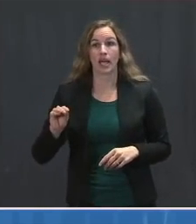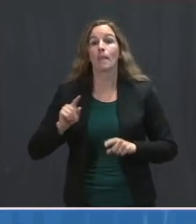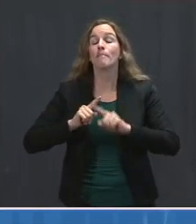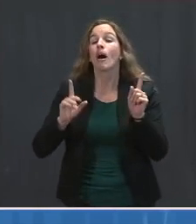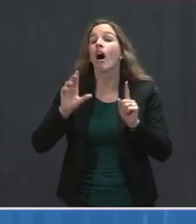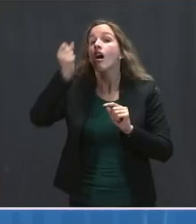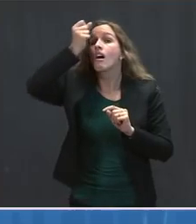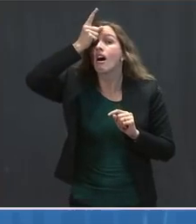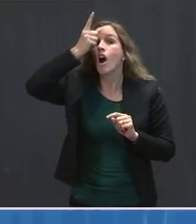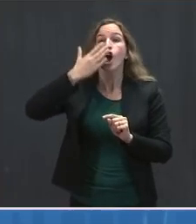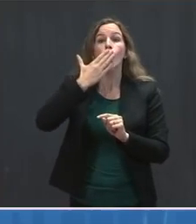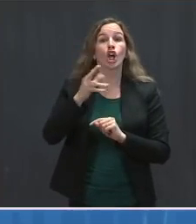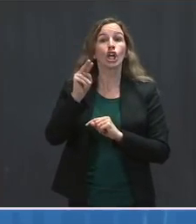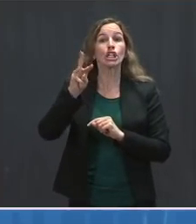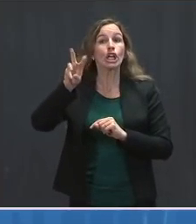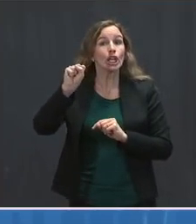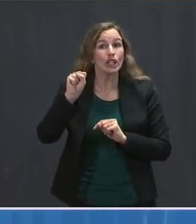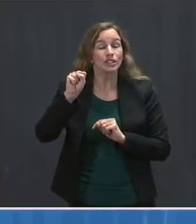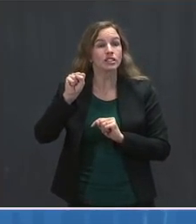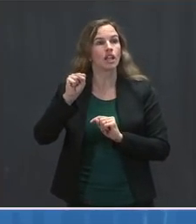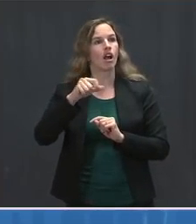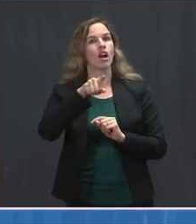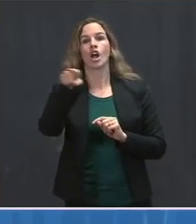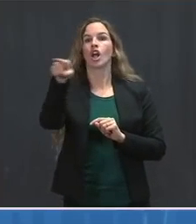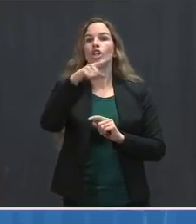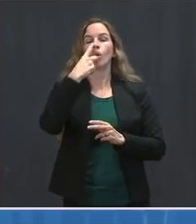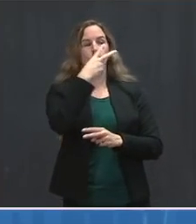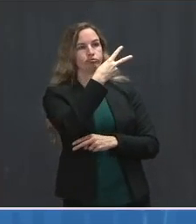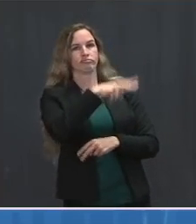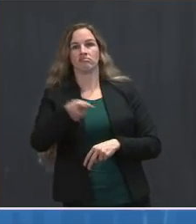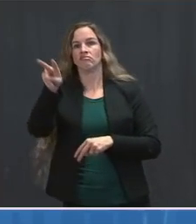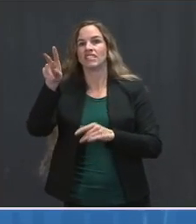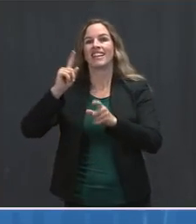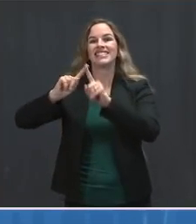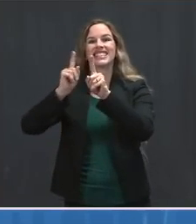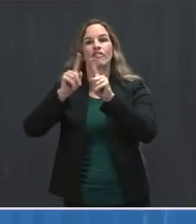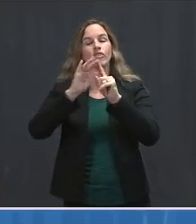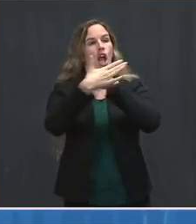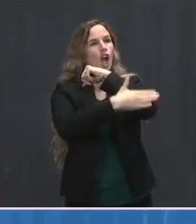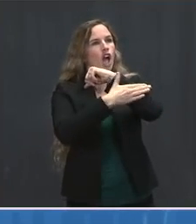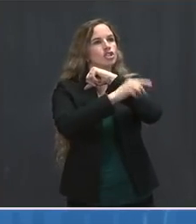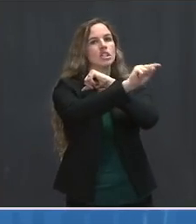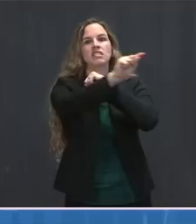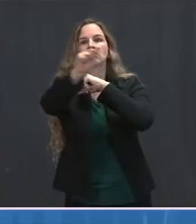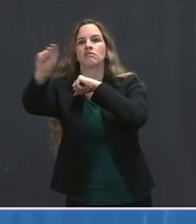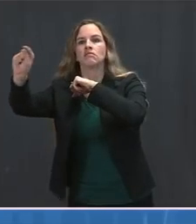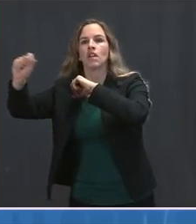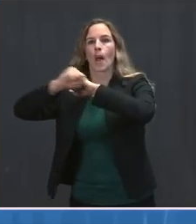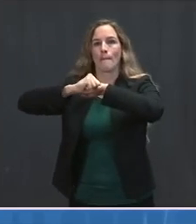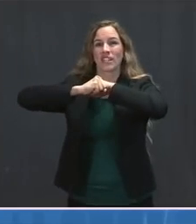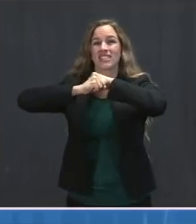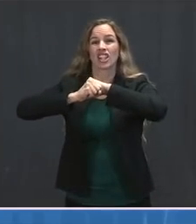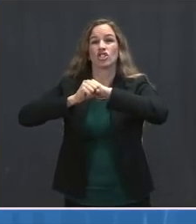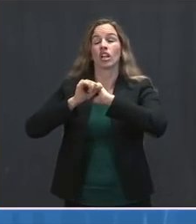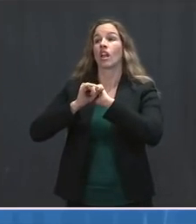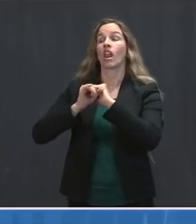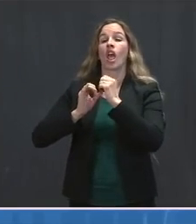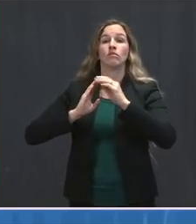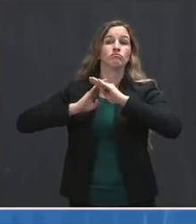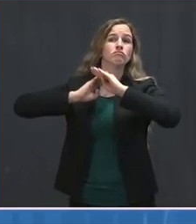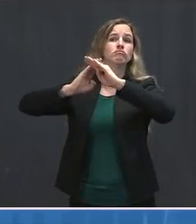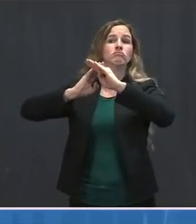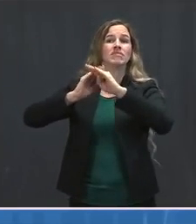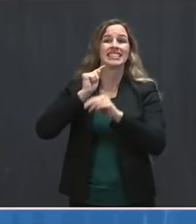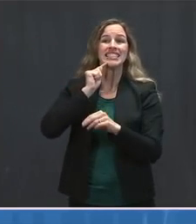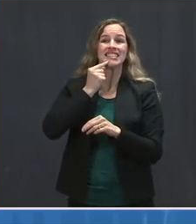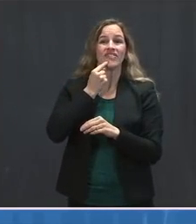news is that when you looked across all of the countries, the protection against truly severe disease was well